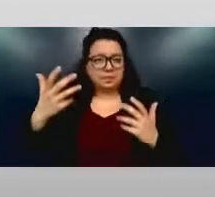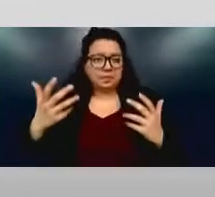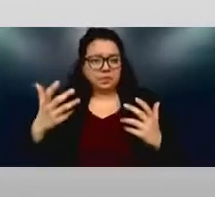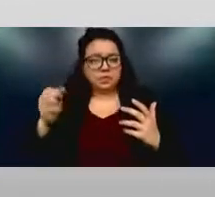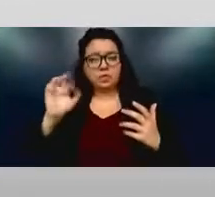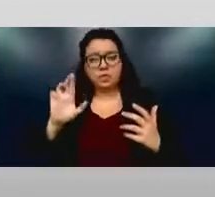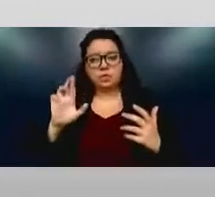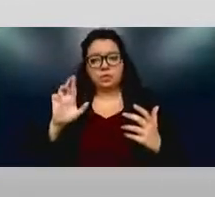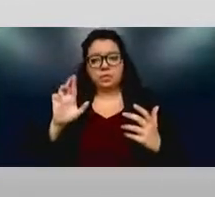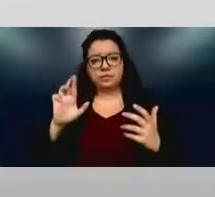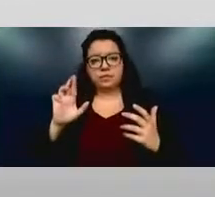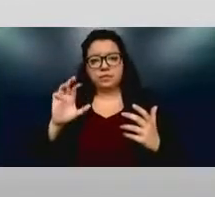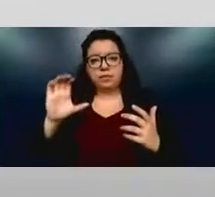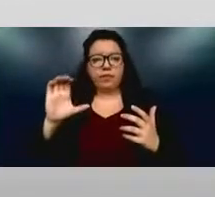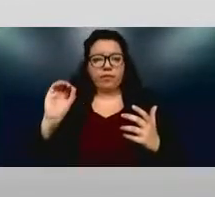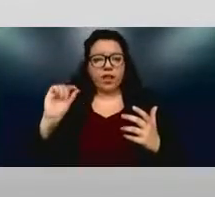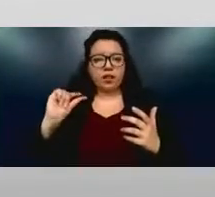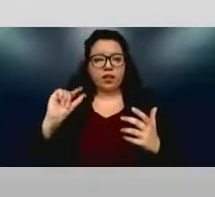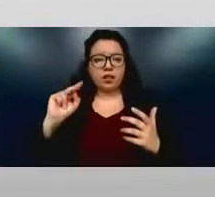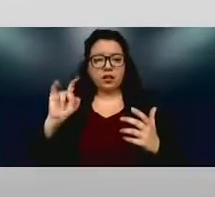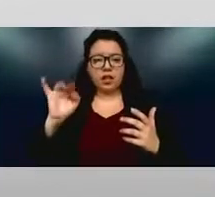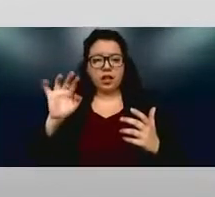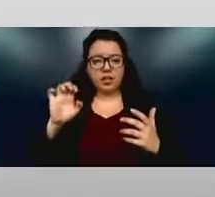cognitive disability.